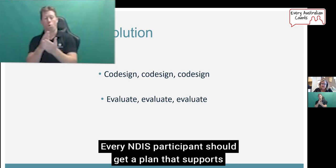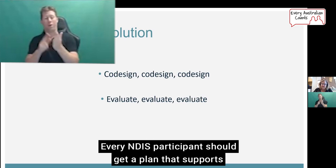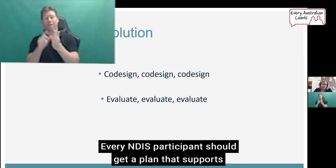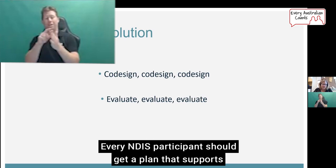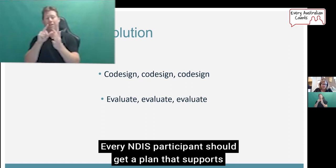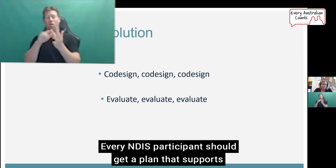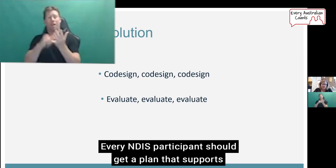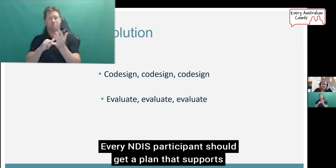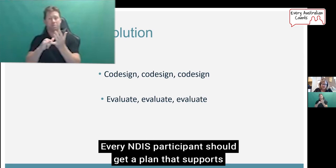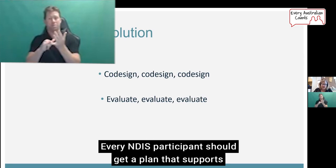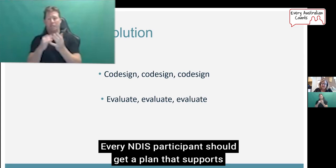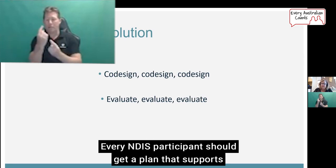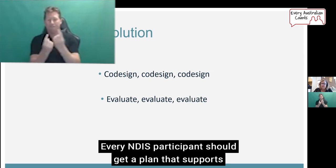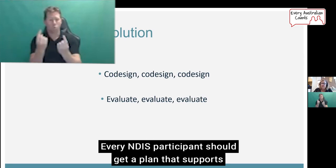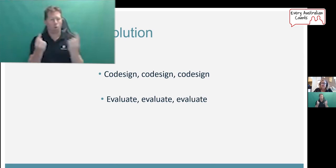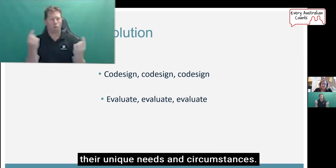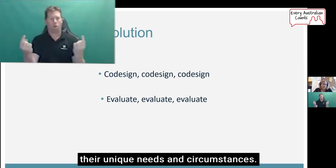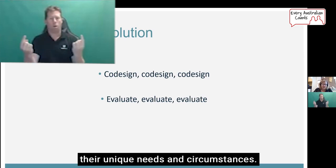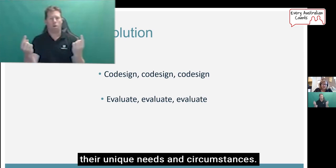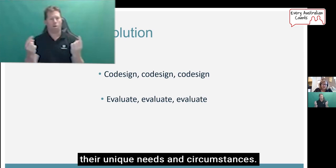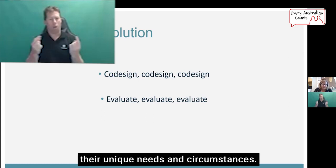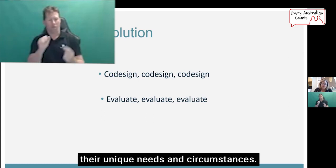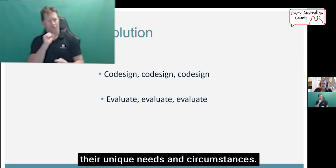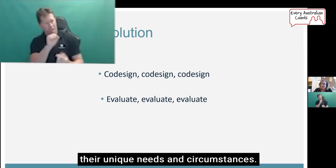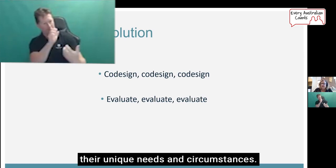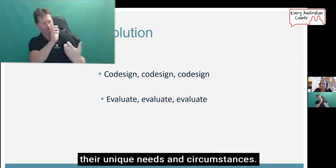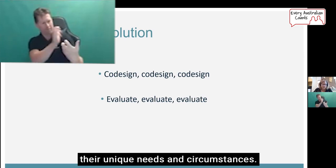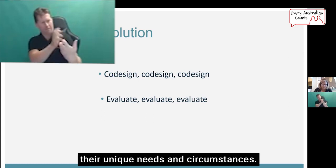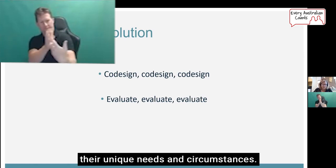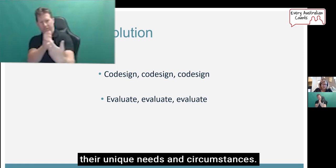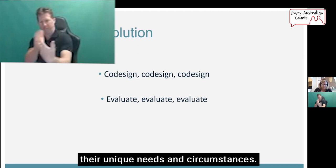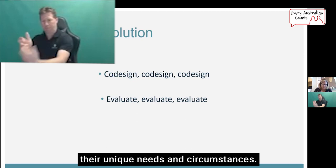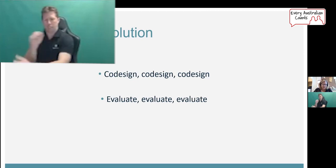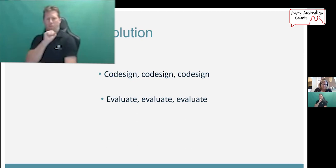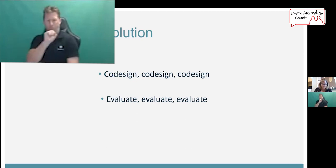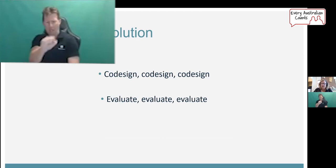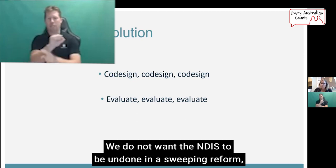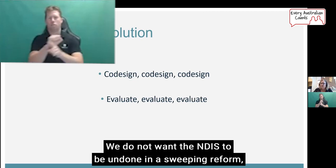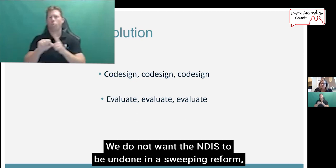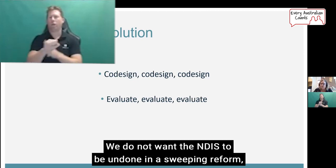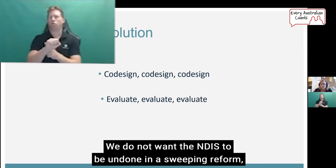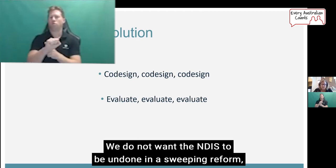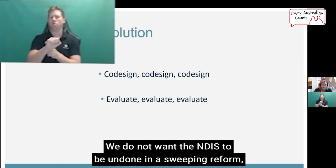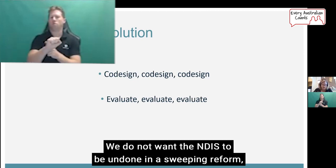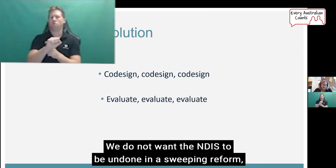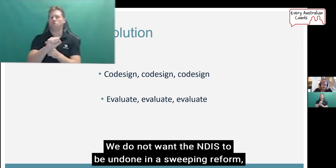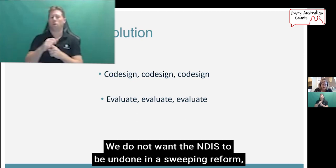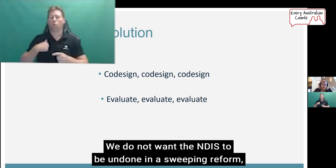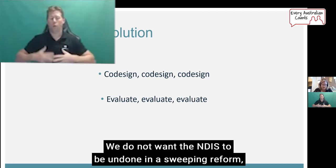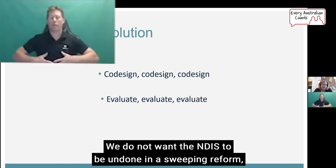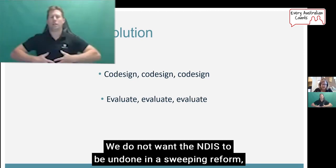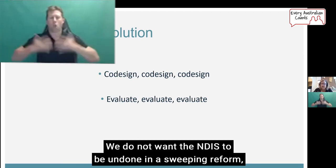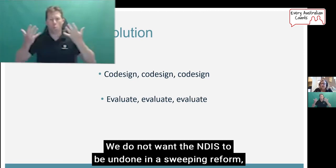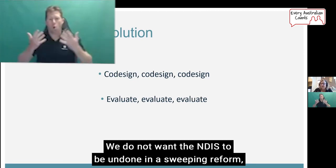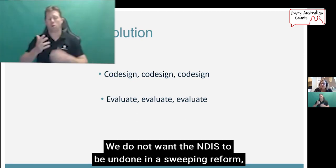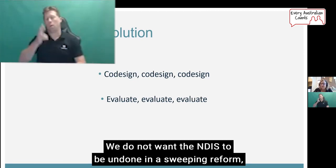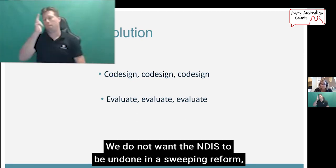NDIS participant should get a plan that supports their unique needs and circumstances. We do not want the NDIS